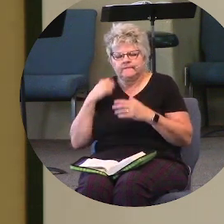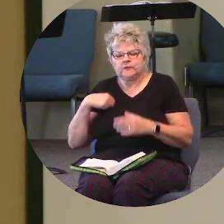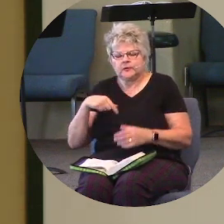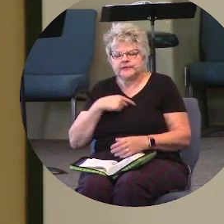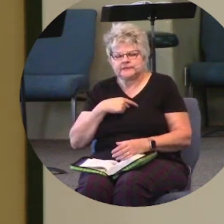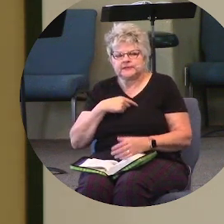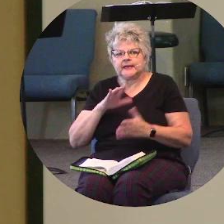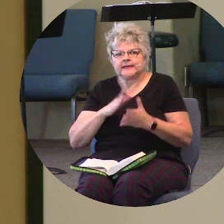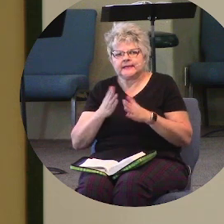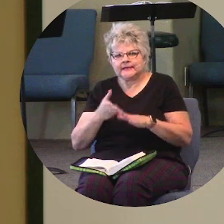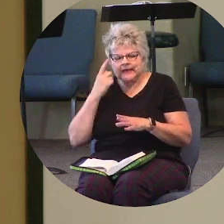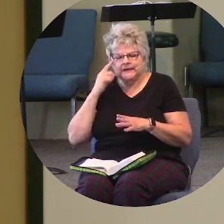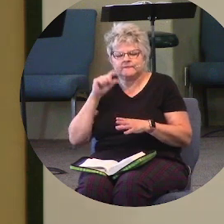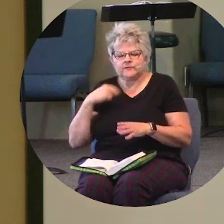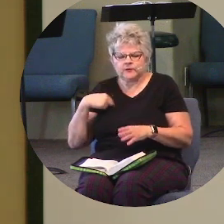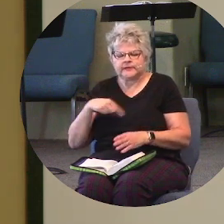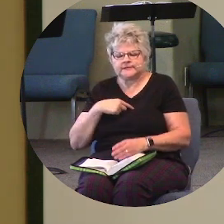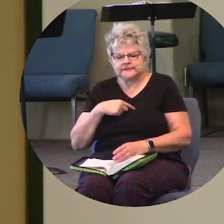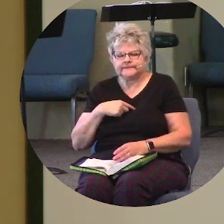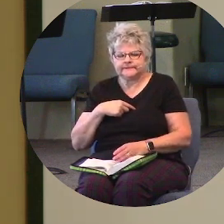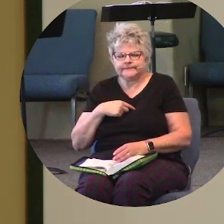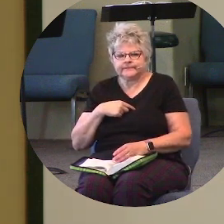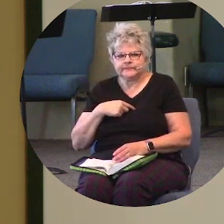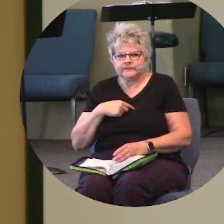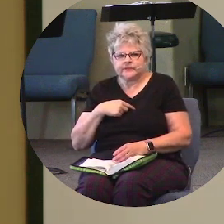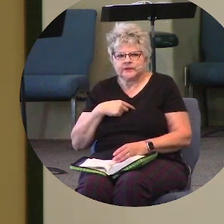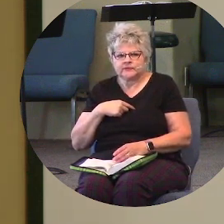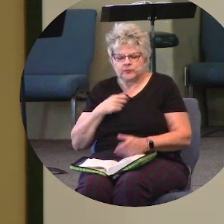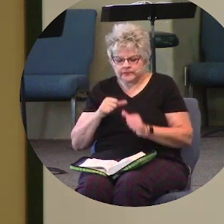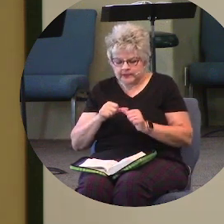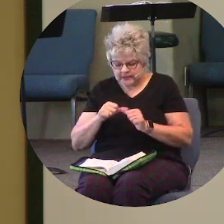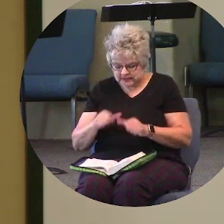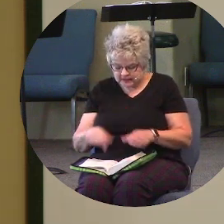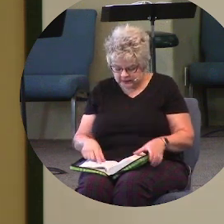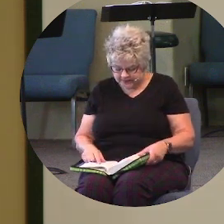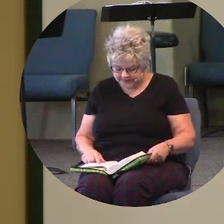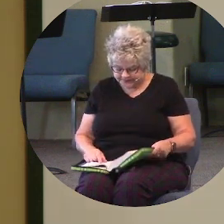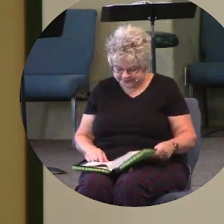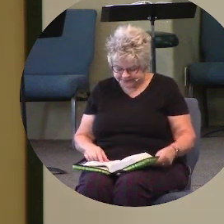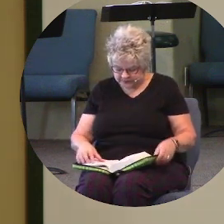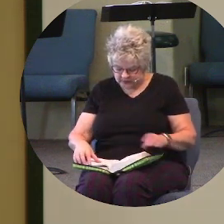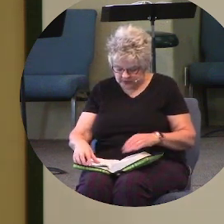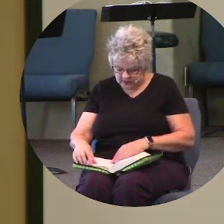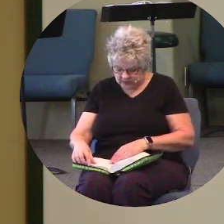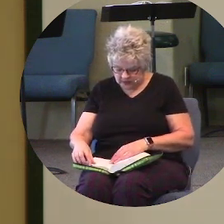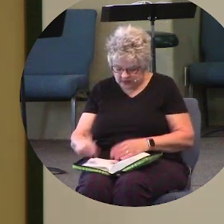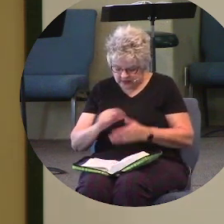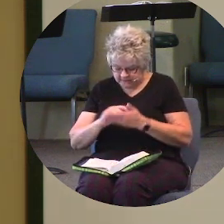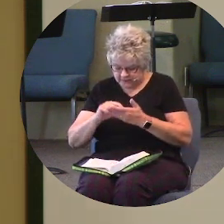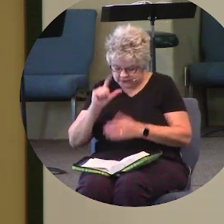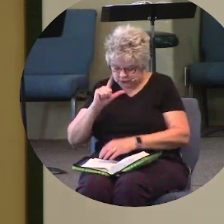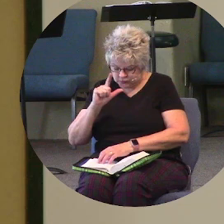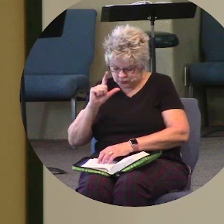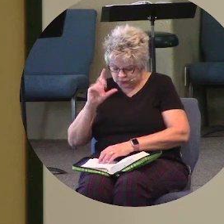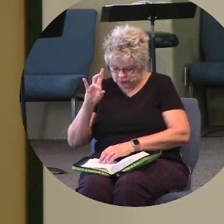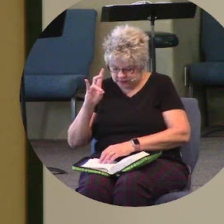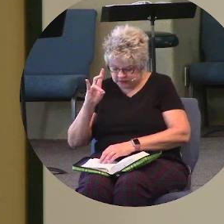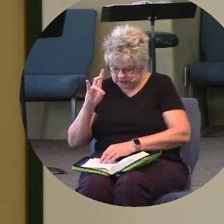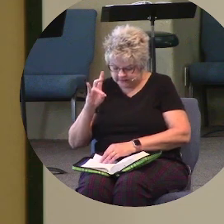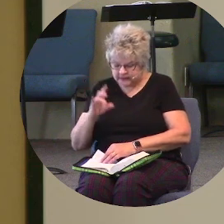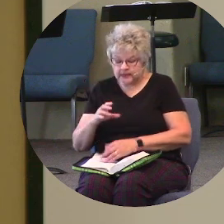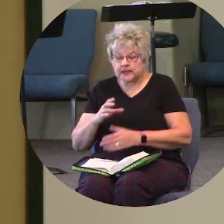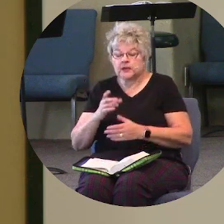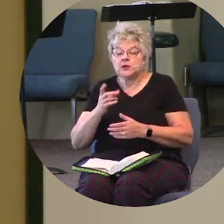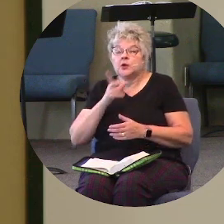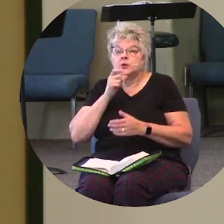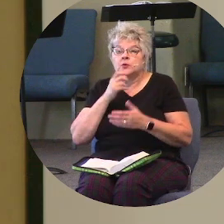and he died for us. Let me continue this thought in verse 27. Therefore, whoever eats the